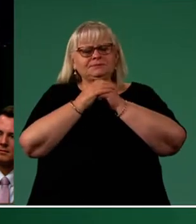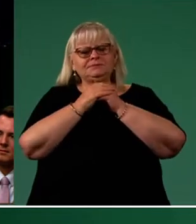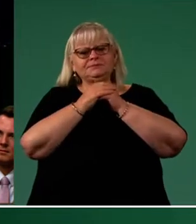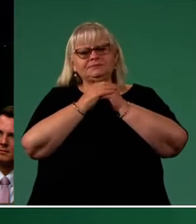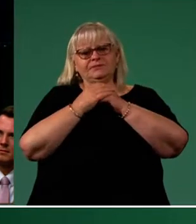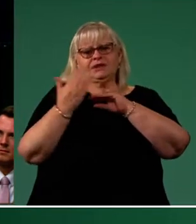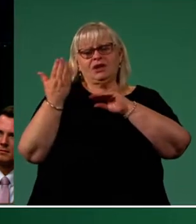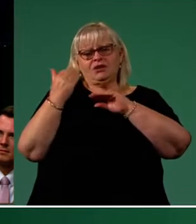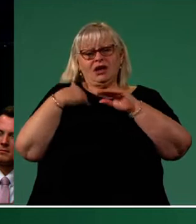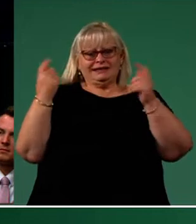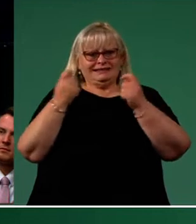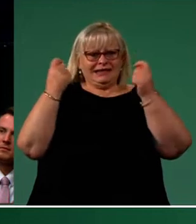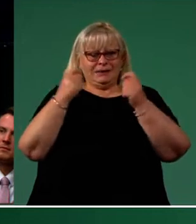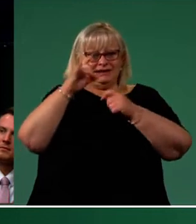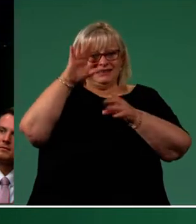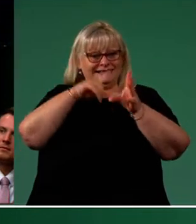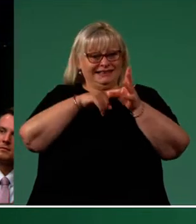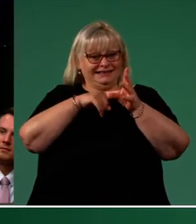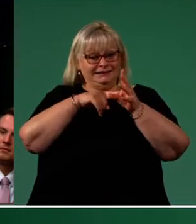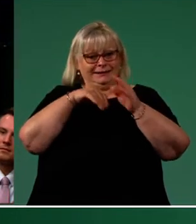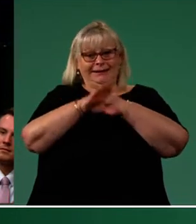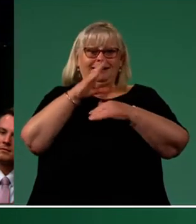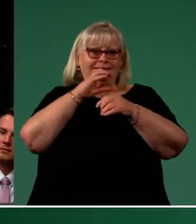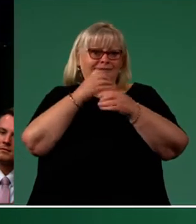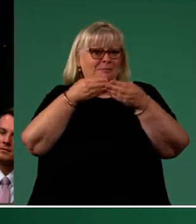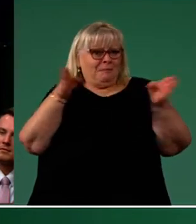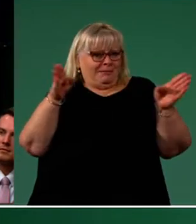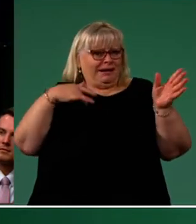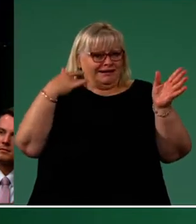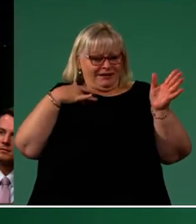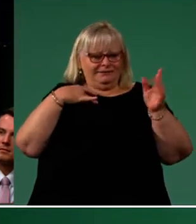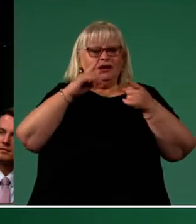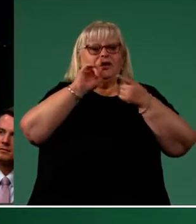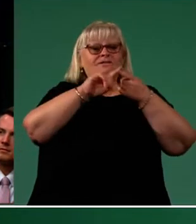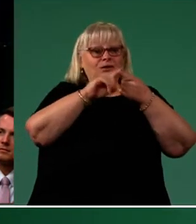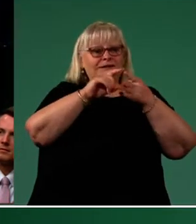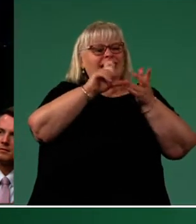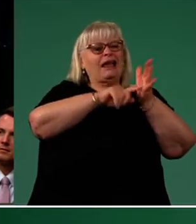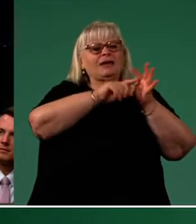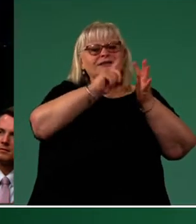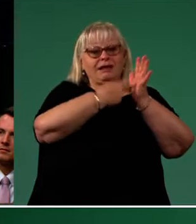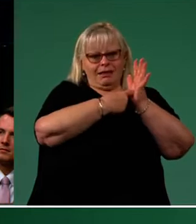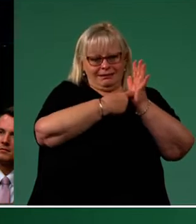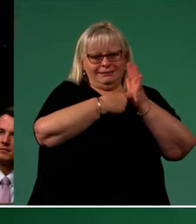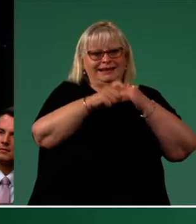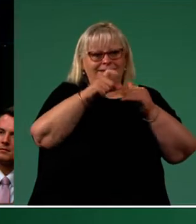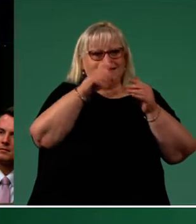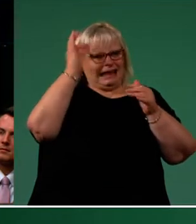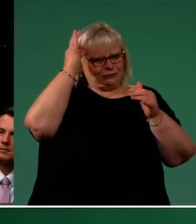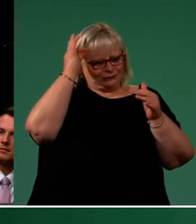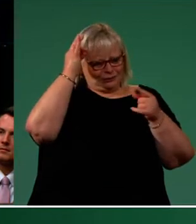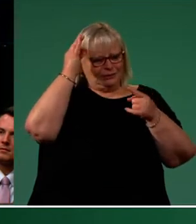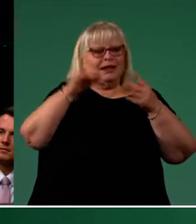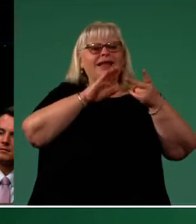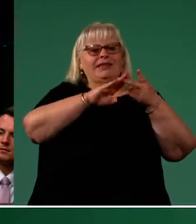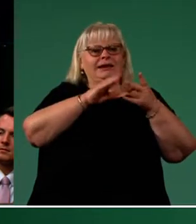Recently I celebrated 10 years in public life. First as a councillor then as Labor's second only ever mayor in the city